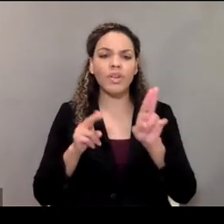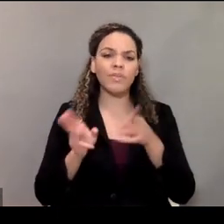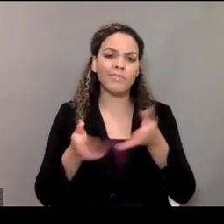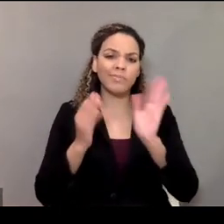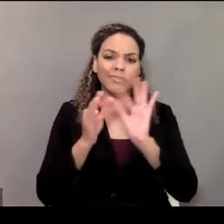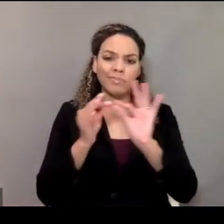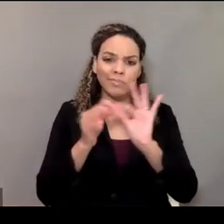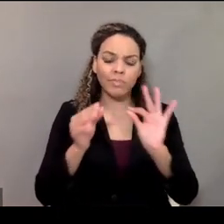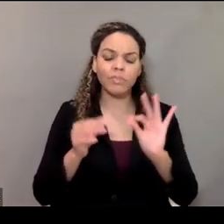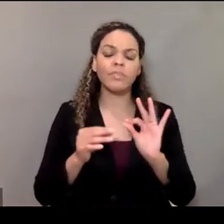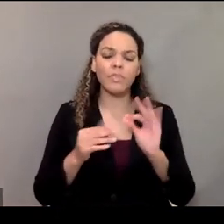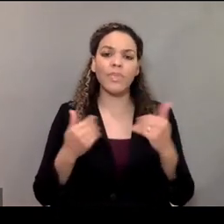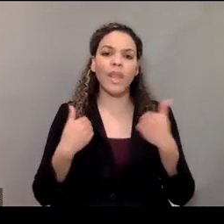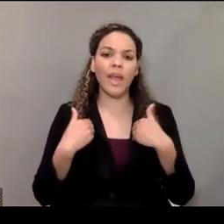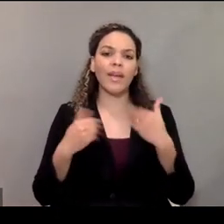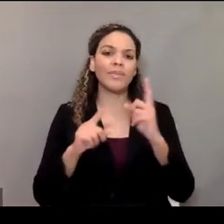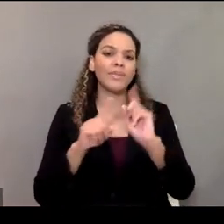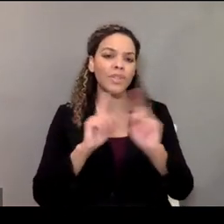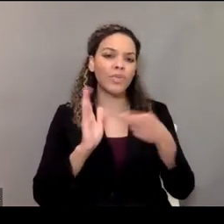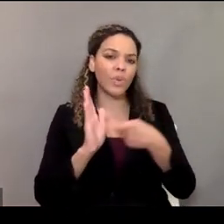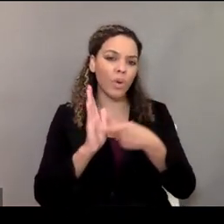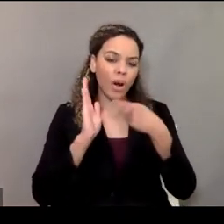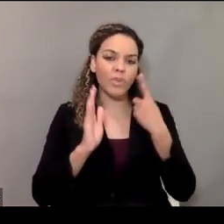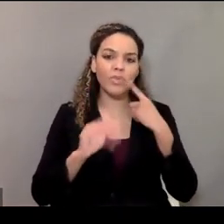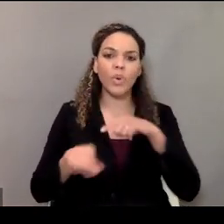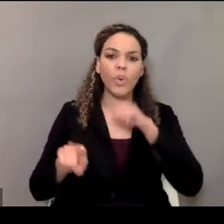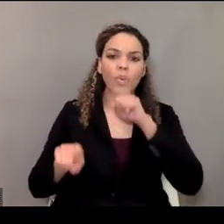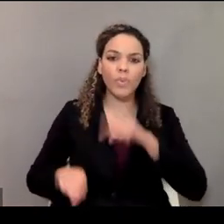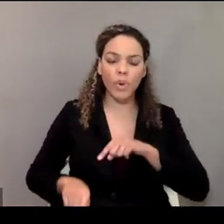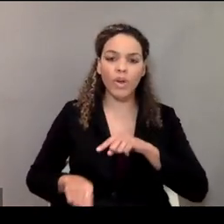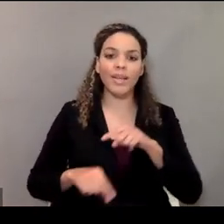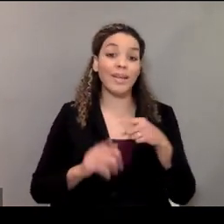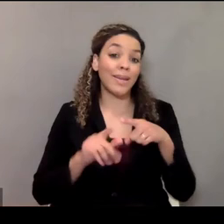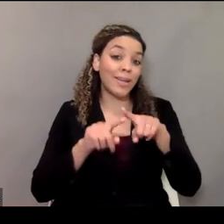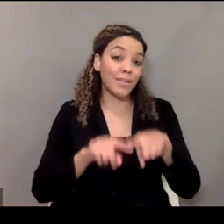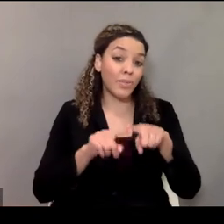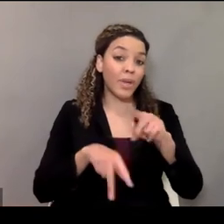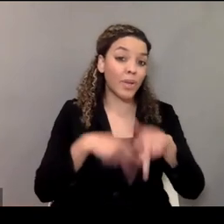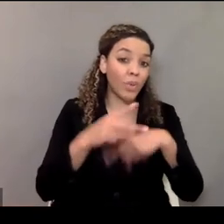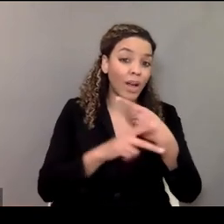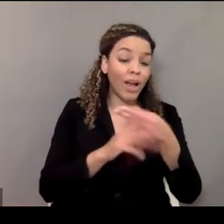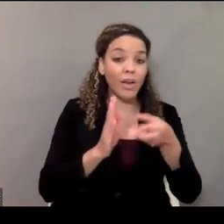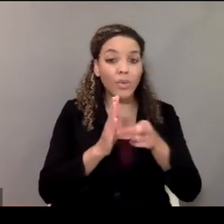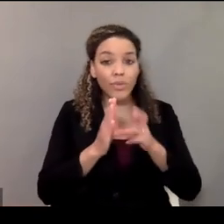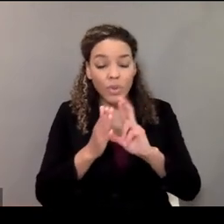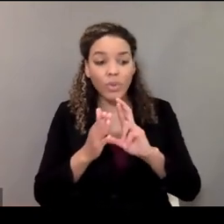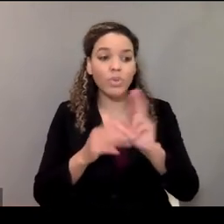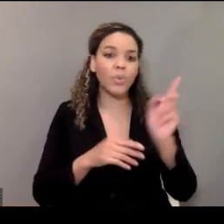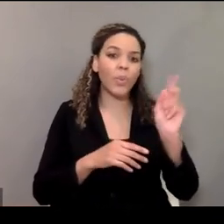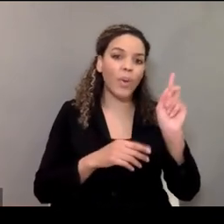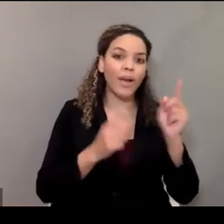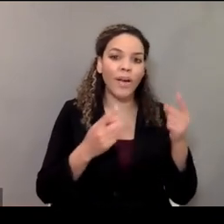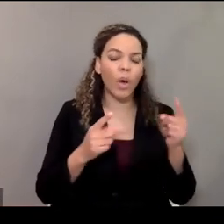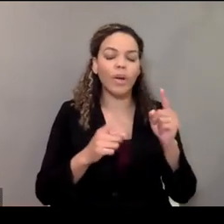to mention, there are different, there may be different requirements for reporting, depending on the kind of abuse and where it